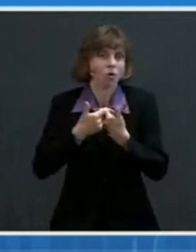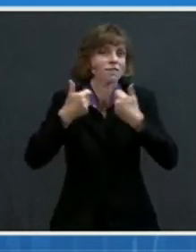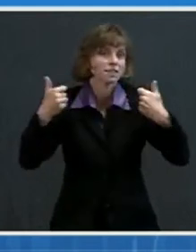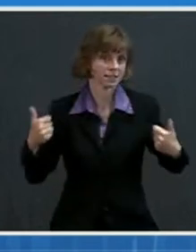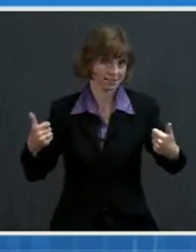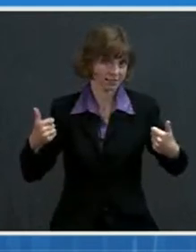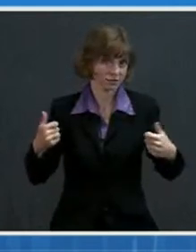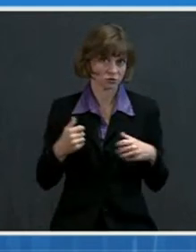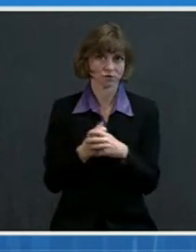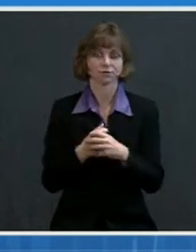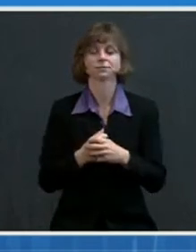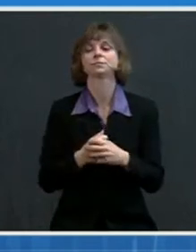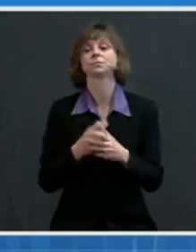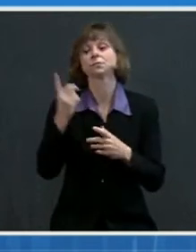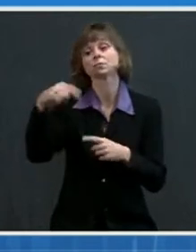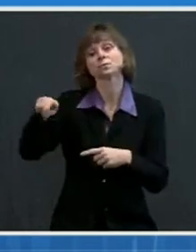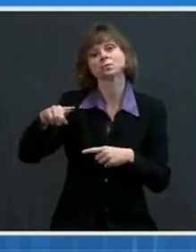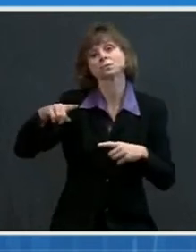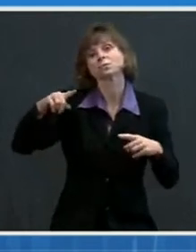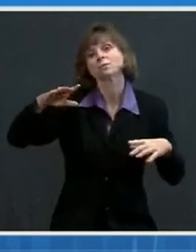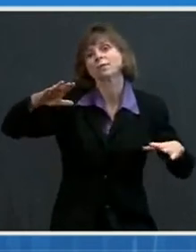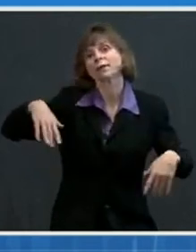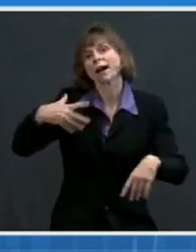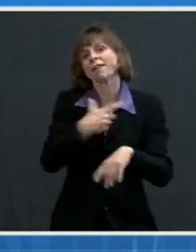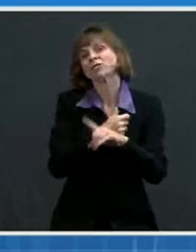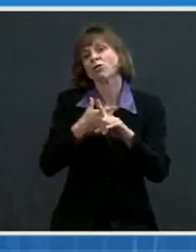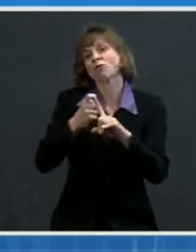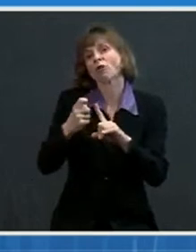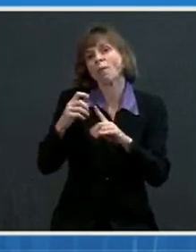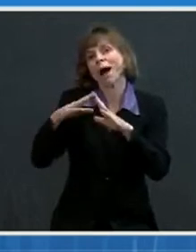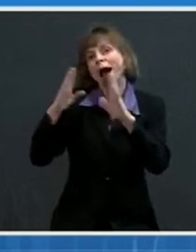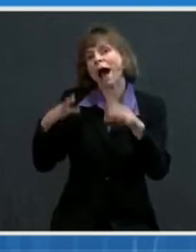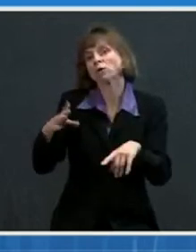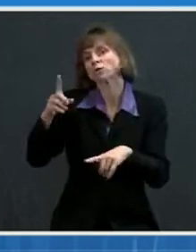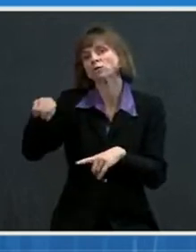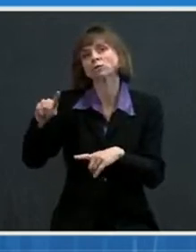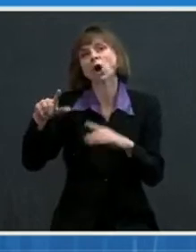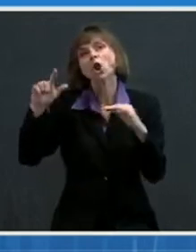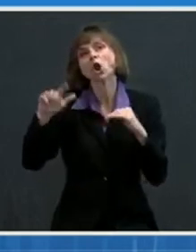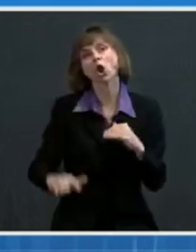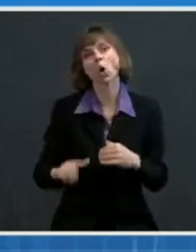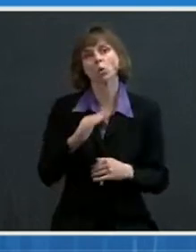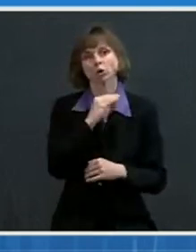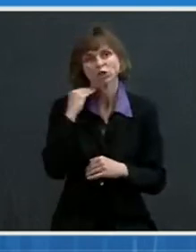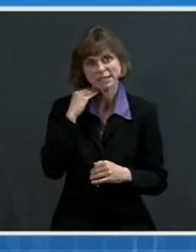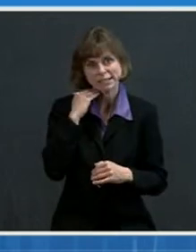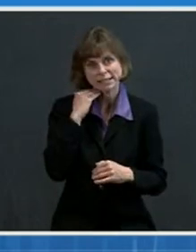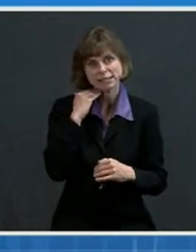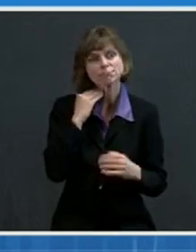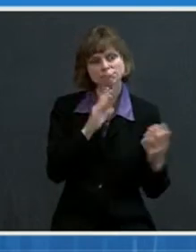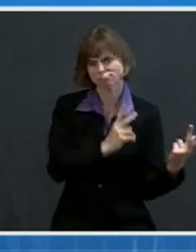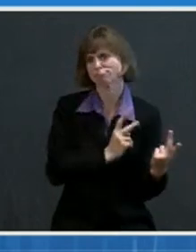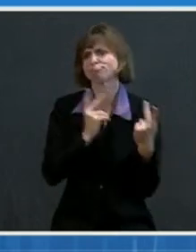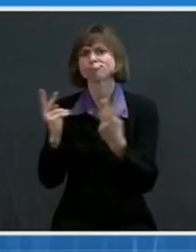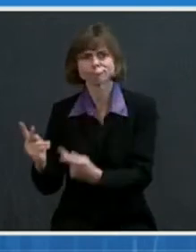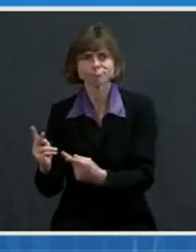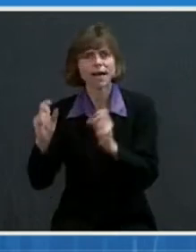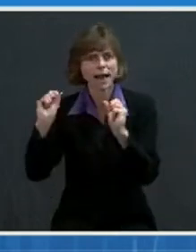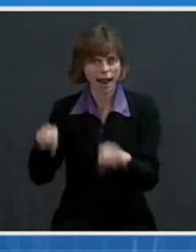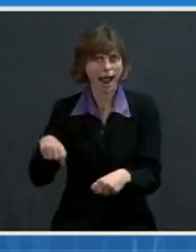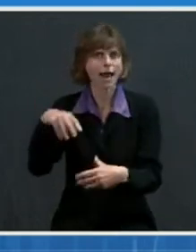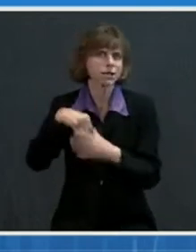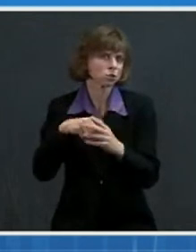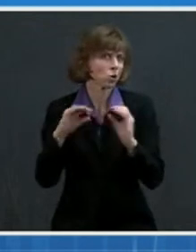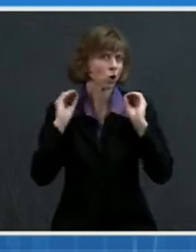Visit with unvaccinated people from a single household who are at low risk of severe COVID-19 disease indoors without